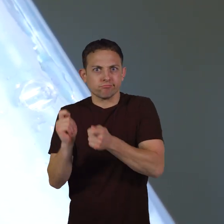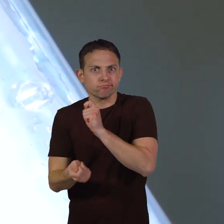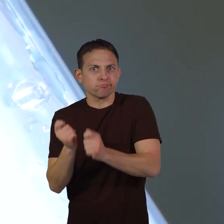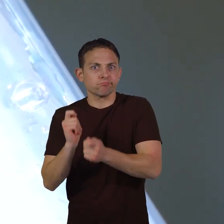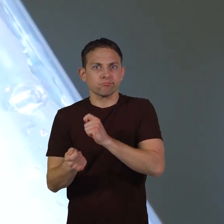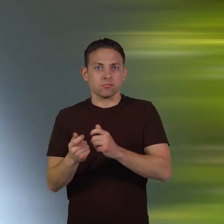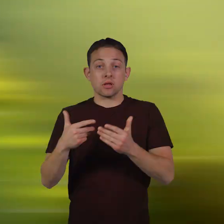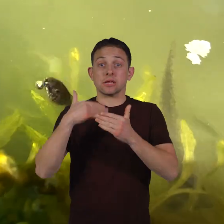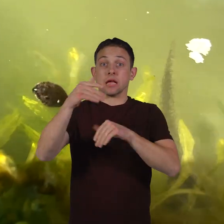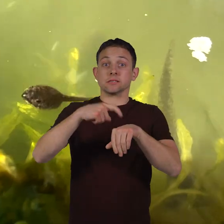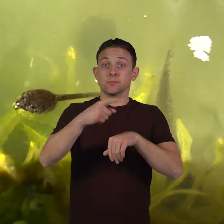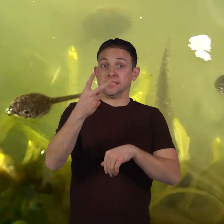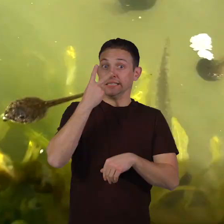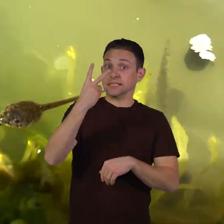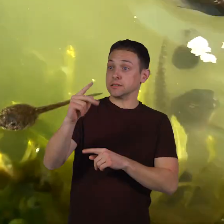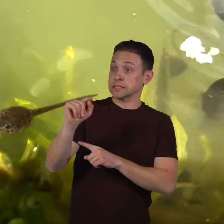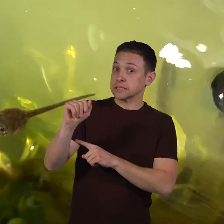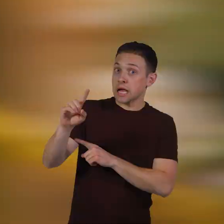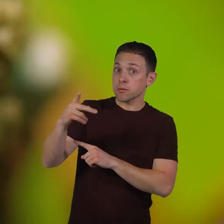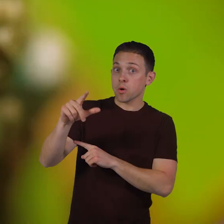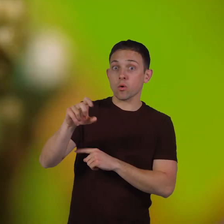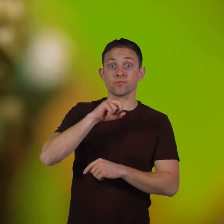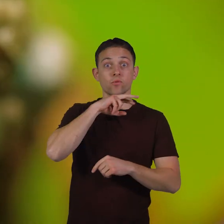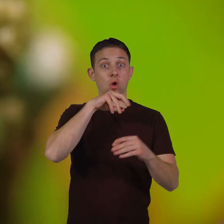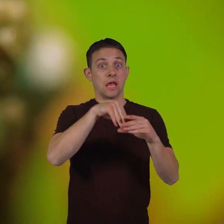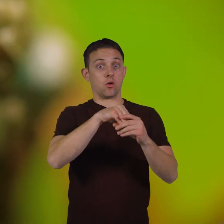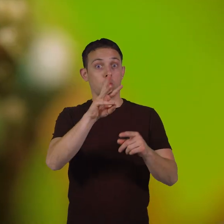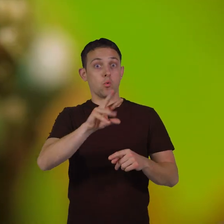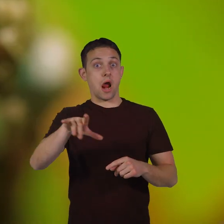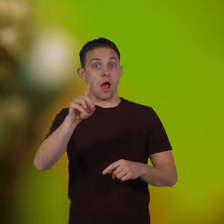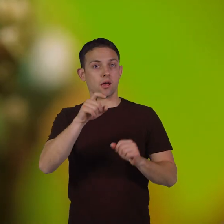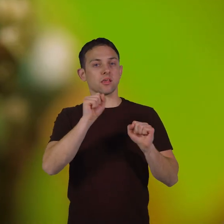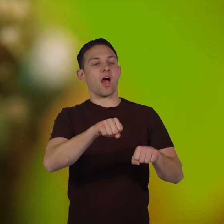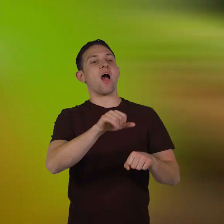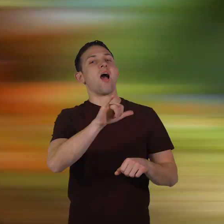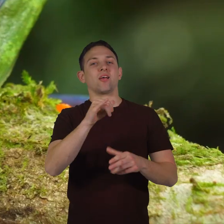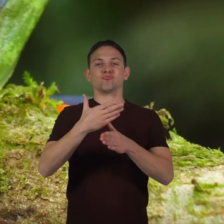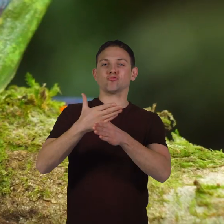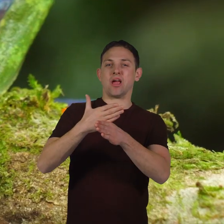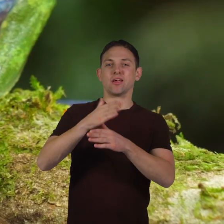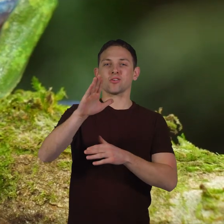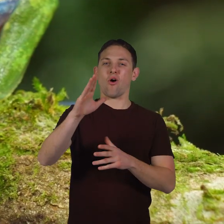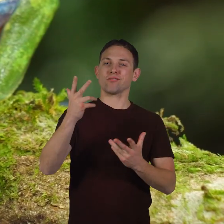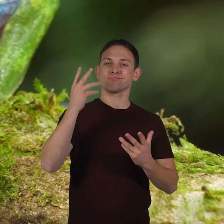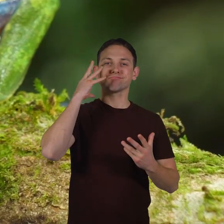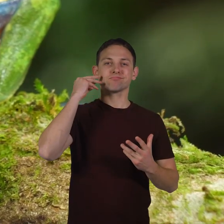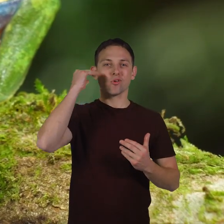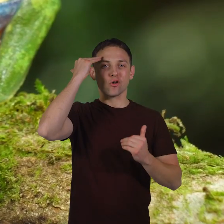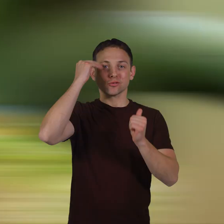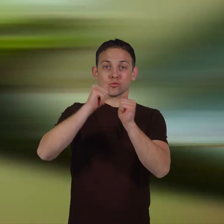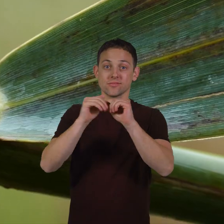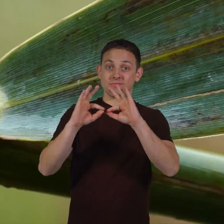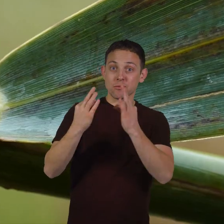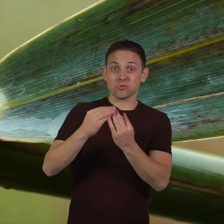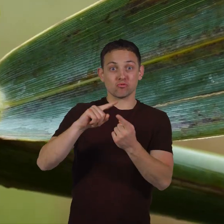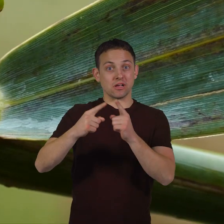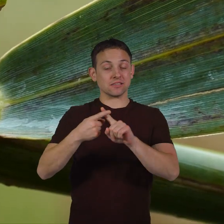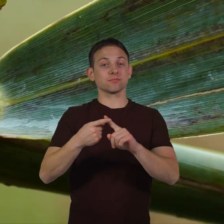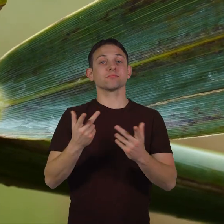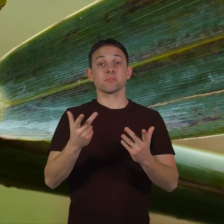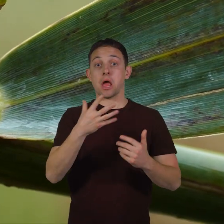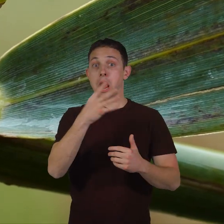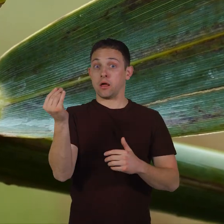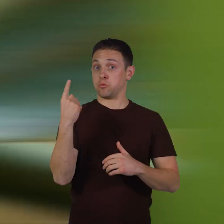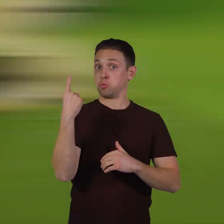adaptations the next time you see a tadpole or frog in the wild you can share all of your newfound knowledge with your family and friends